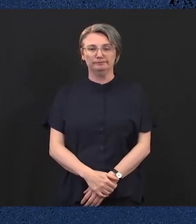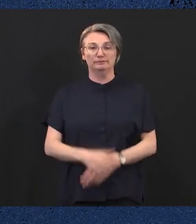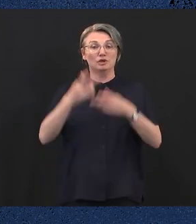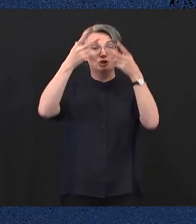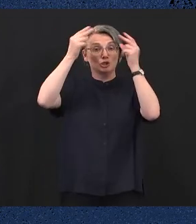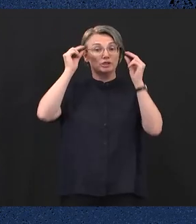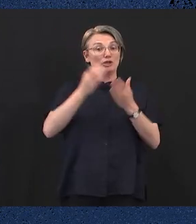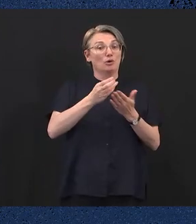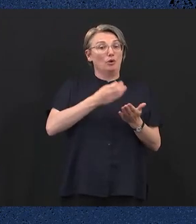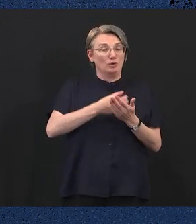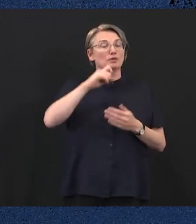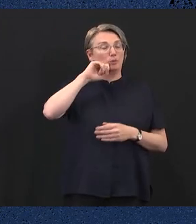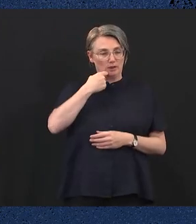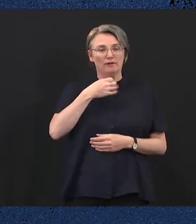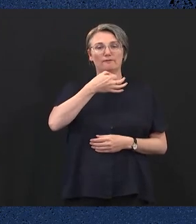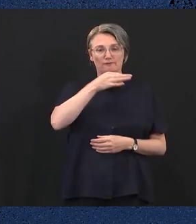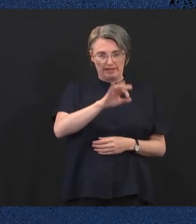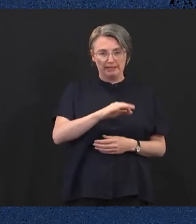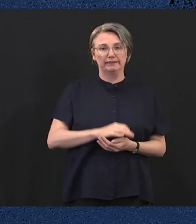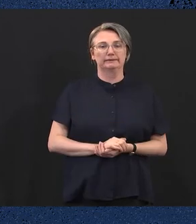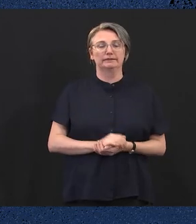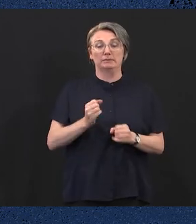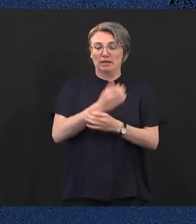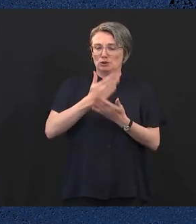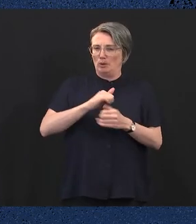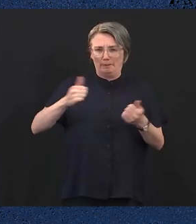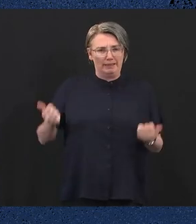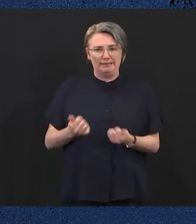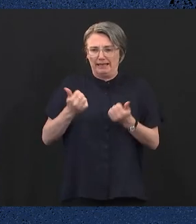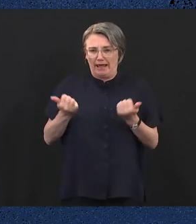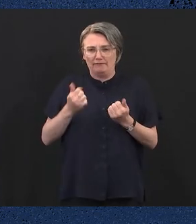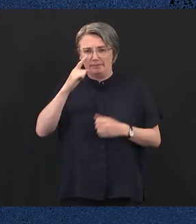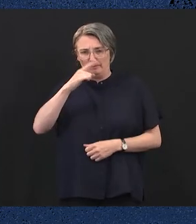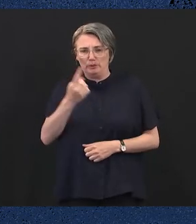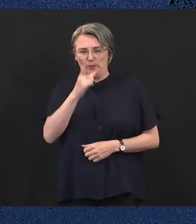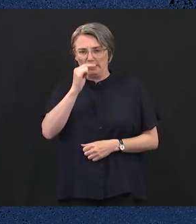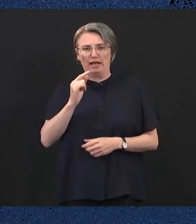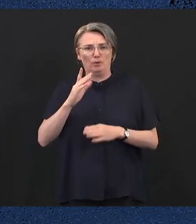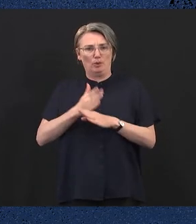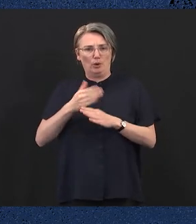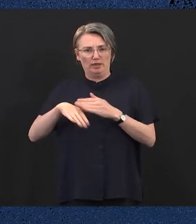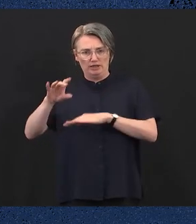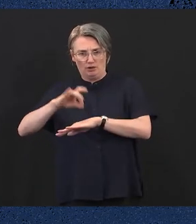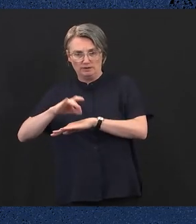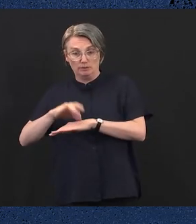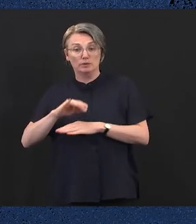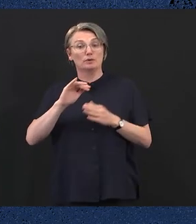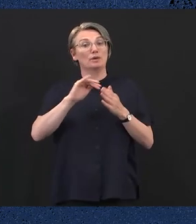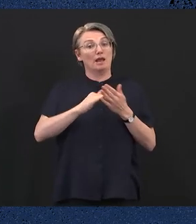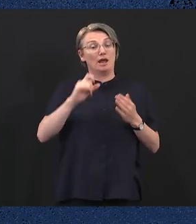To help train the next generation of healthcare workers, the government will make studying nursing and midwifery free.